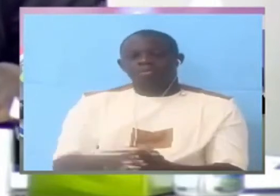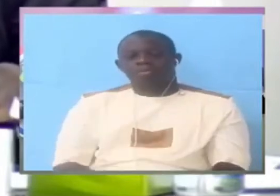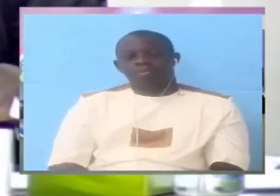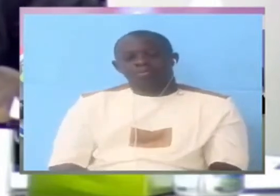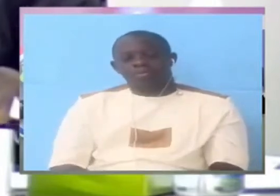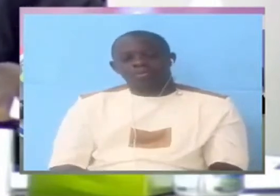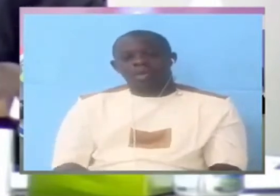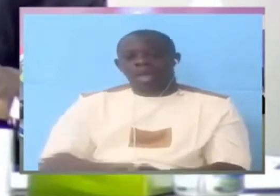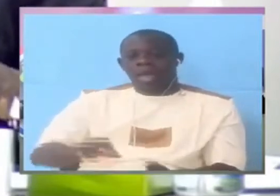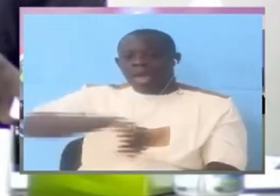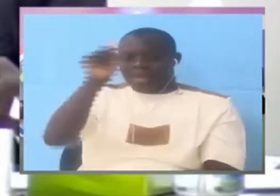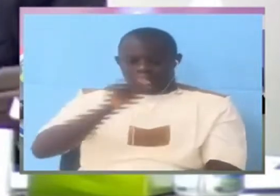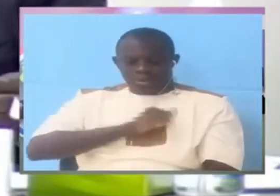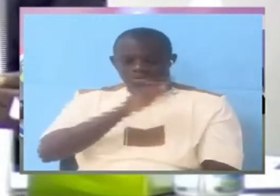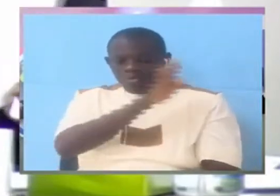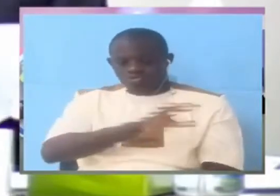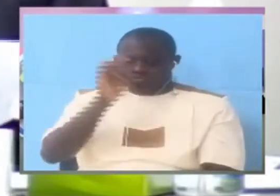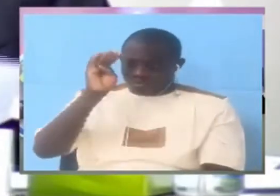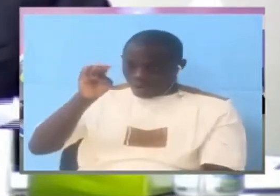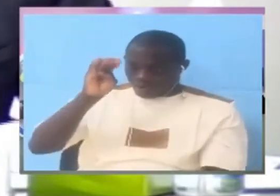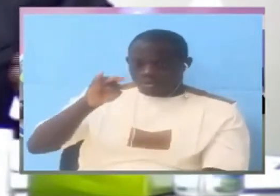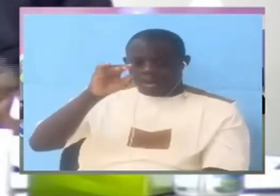And he also mentioned Musa Kinte.